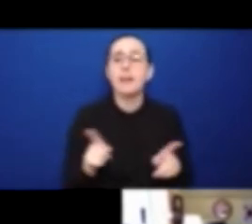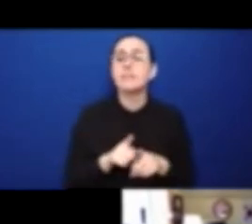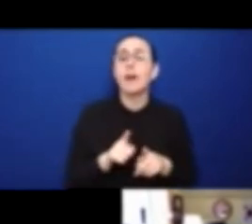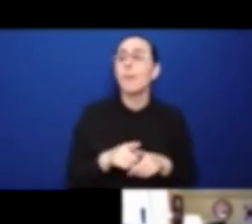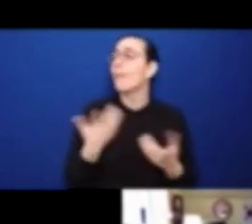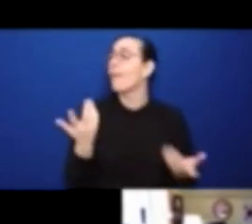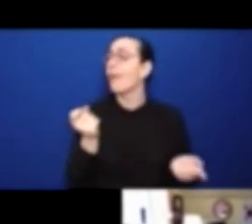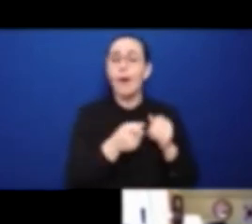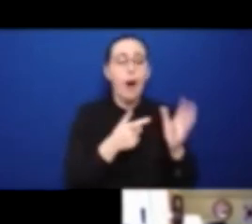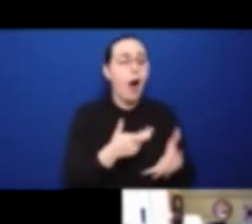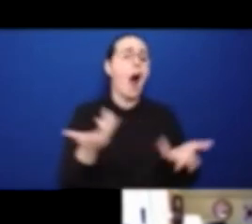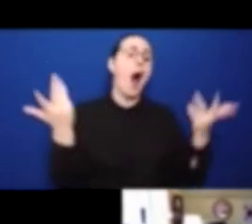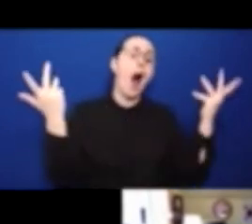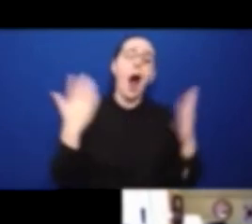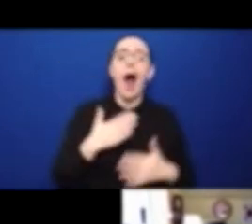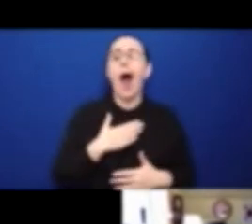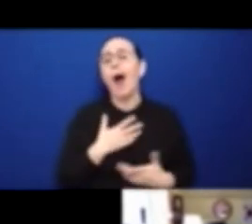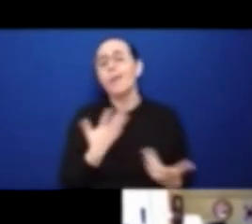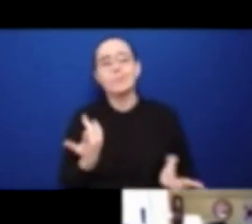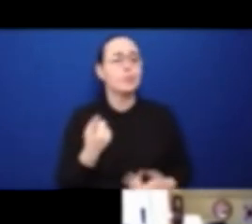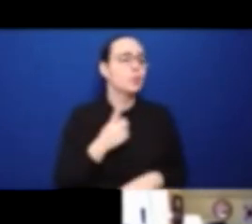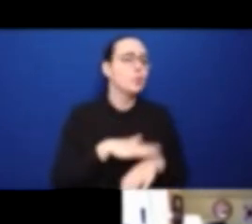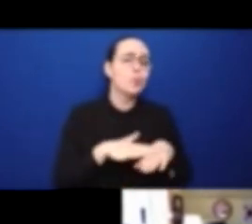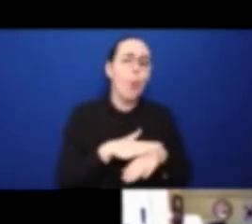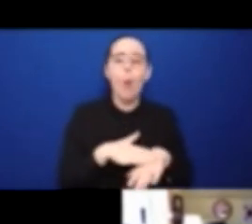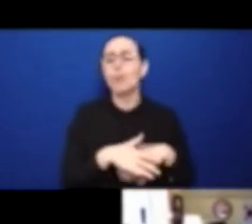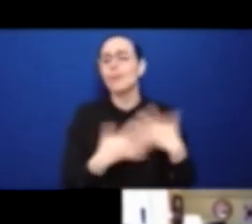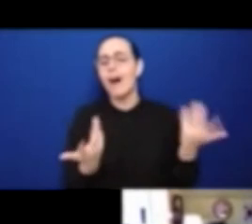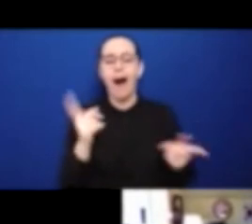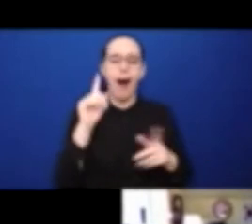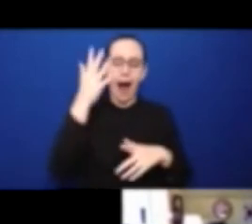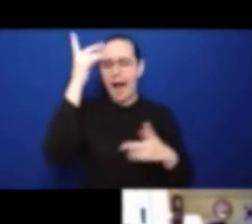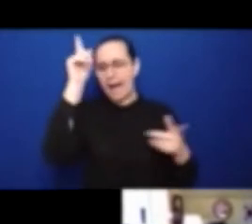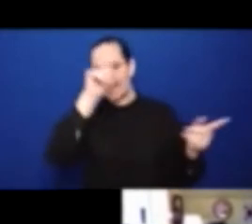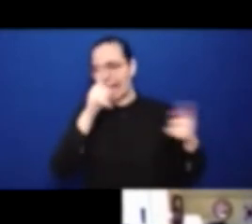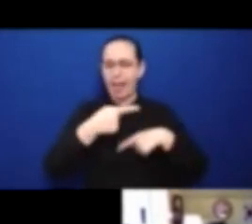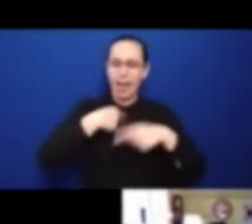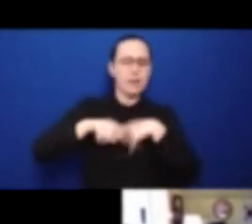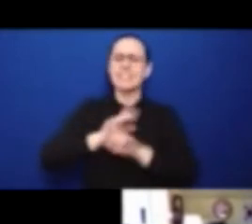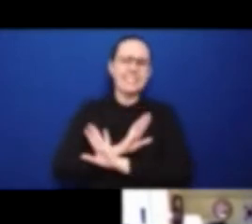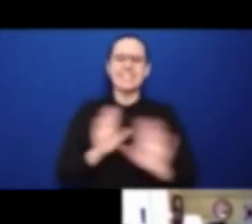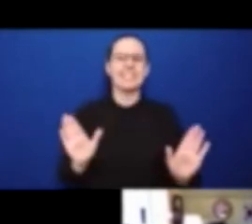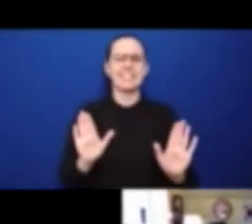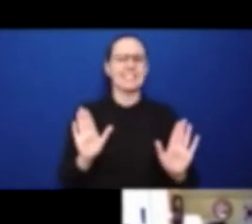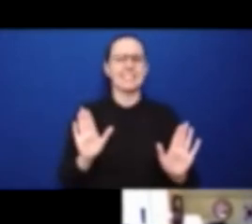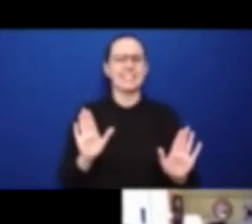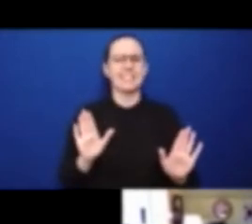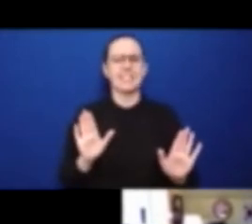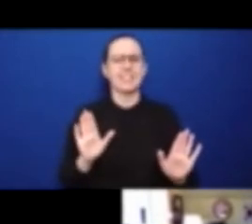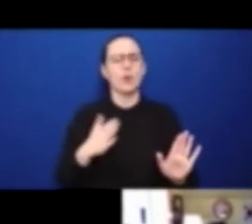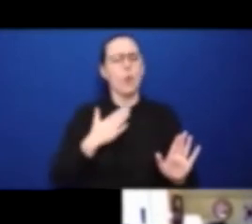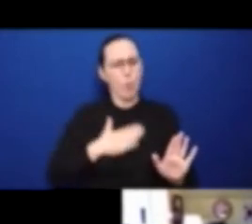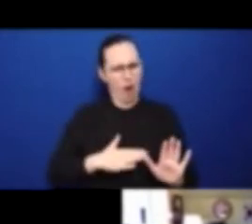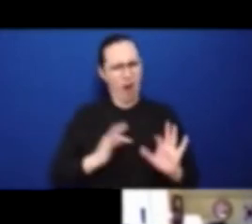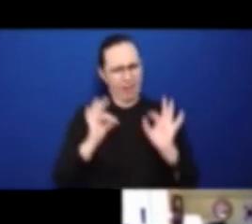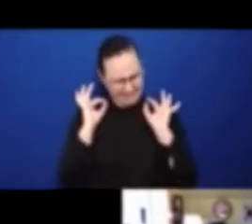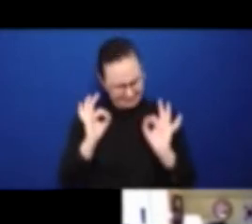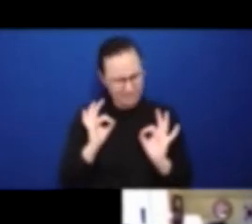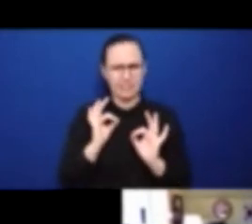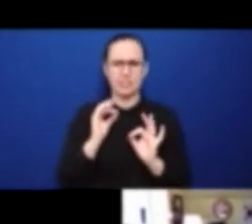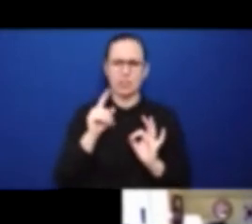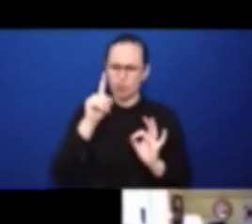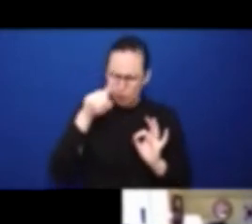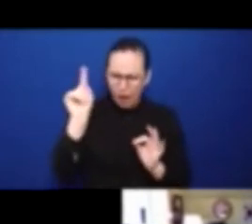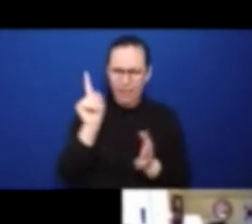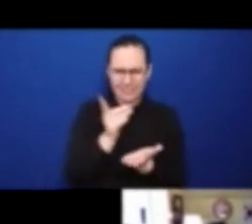the impact of the global pandemic. So, kudos to you all for doing that really important work. I